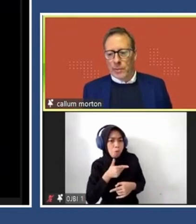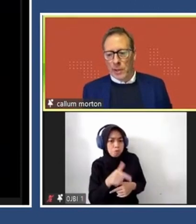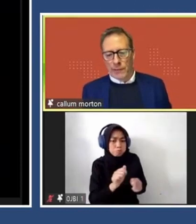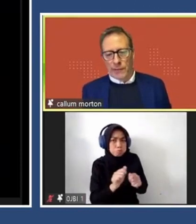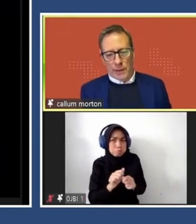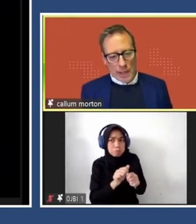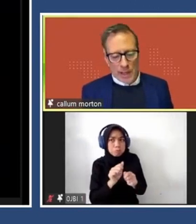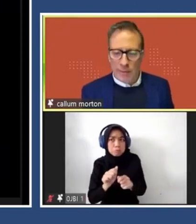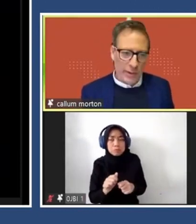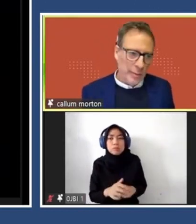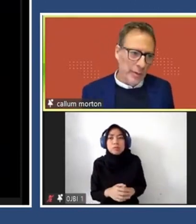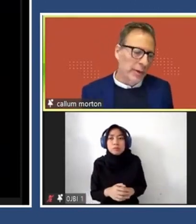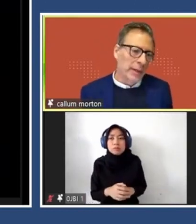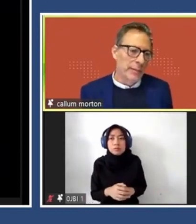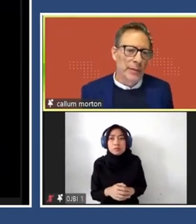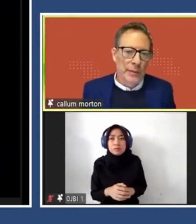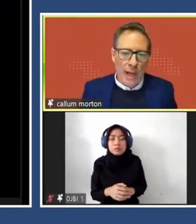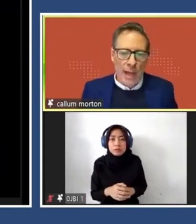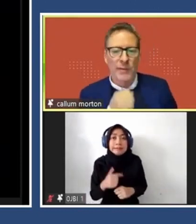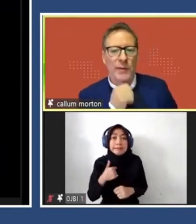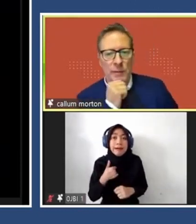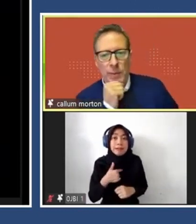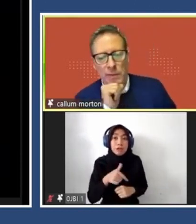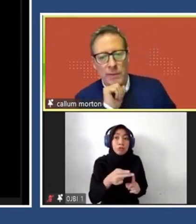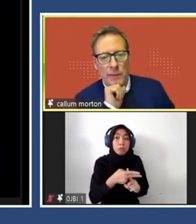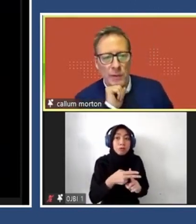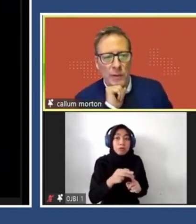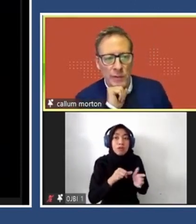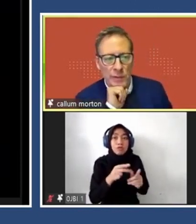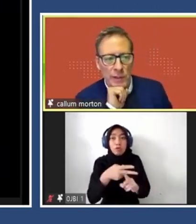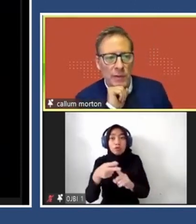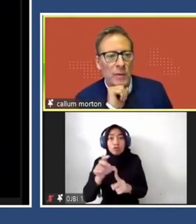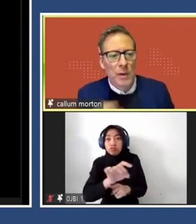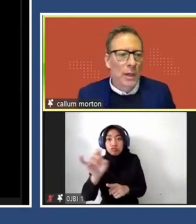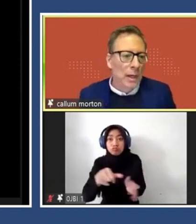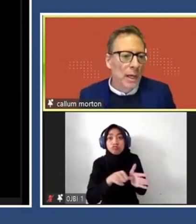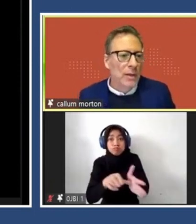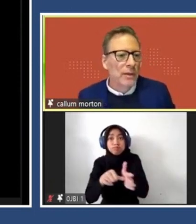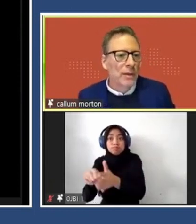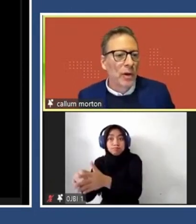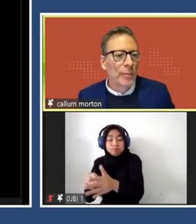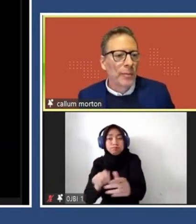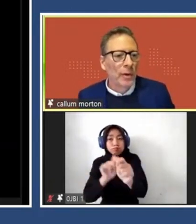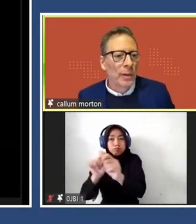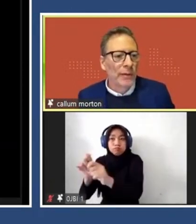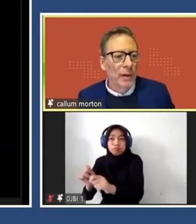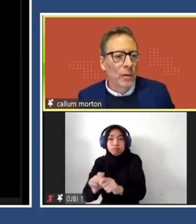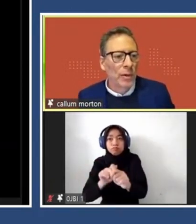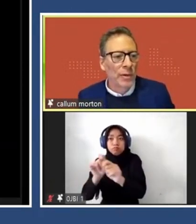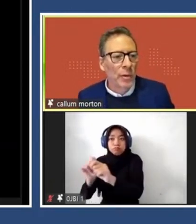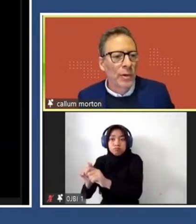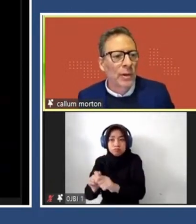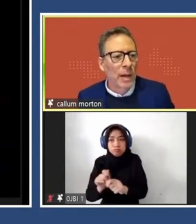So, you know, we're kind of and contribute to the sort of atmosphere in place of the university. So actually in the top,